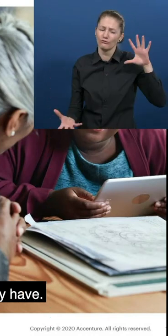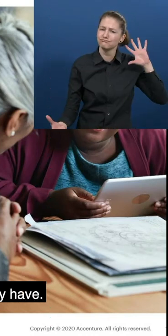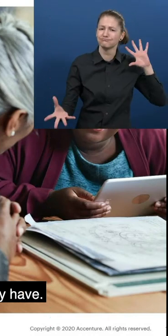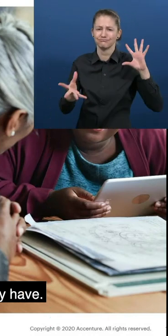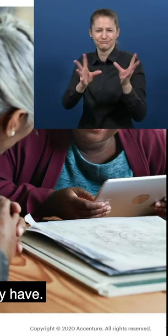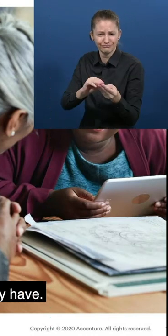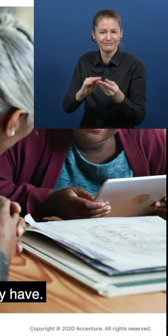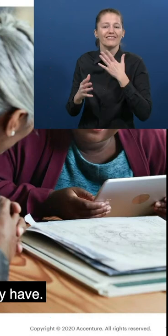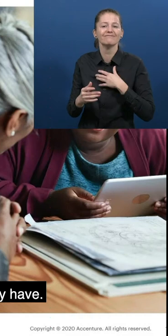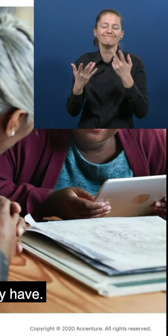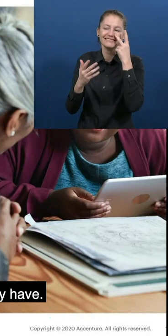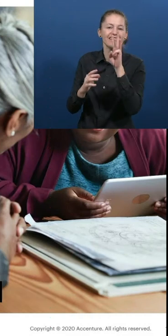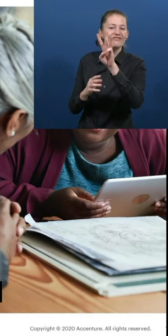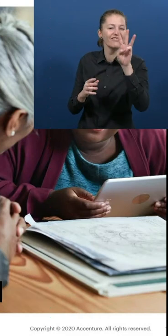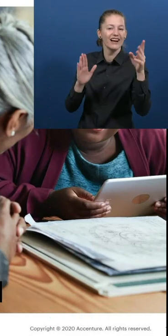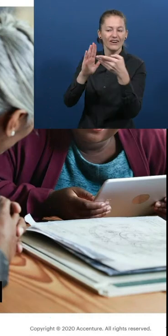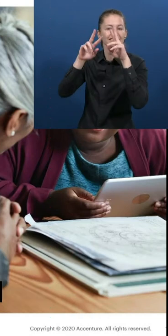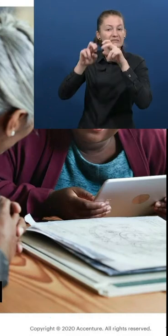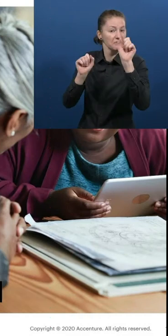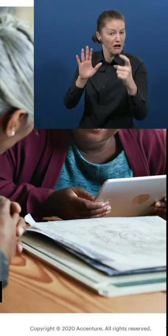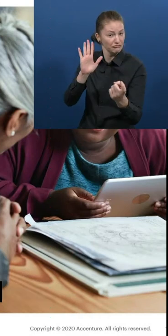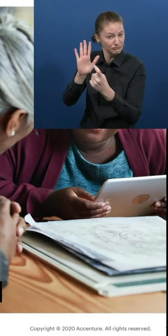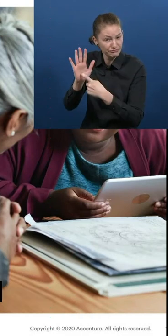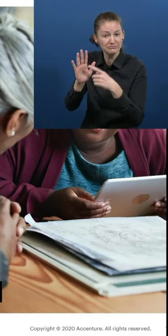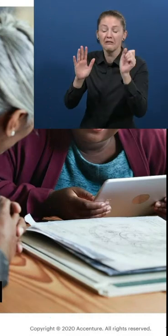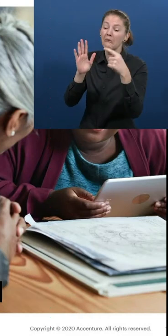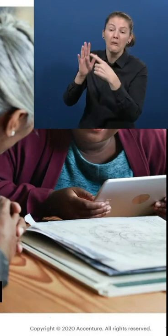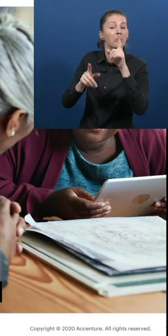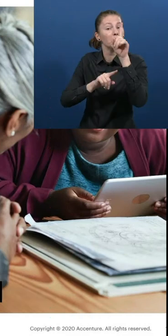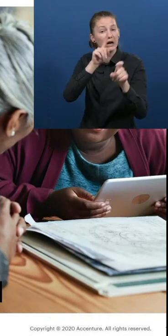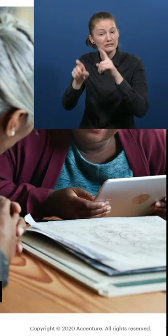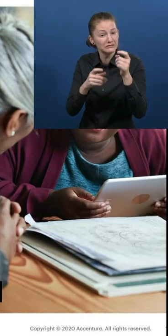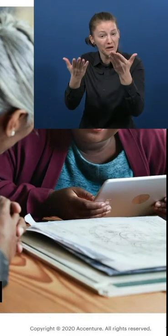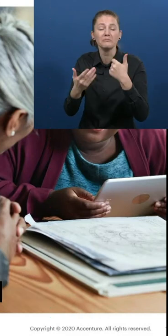out with any questions you may have. I've included my email here on the slide.